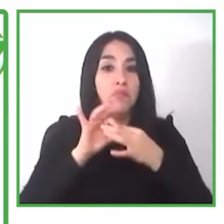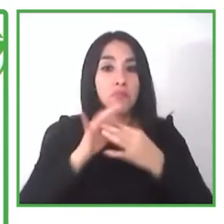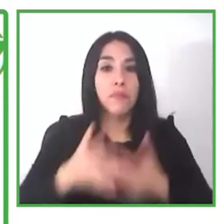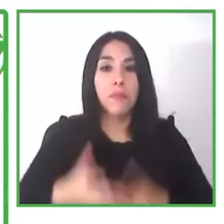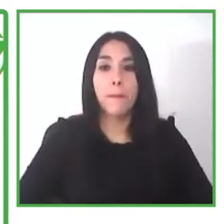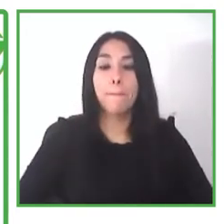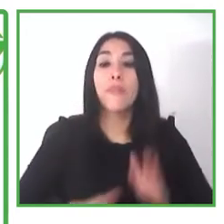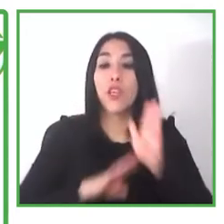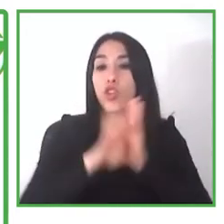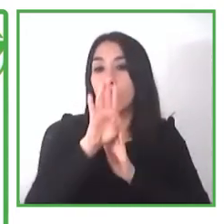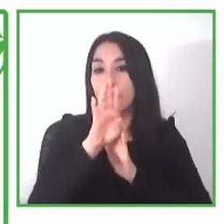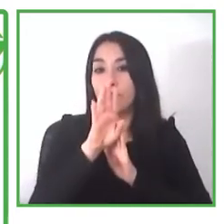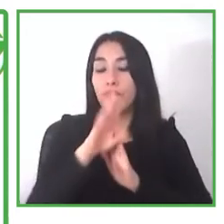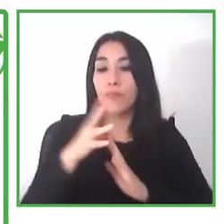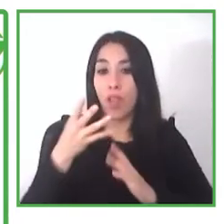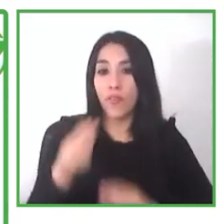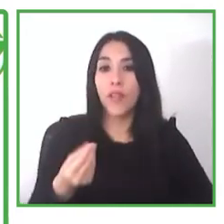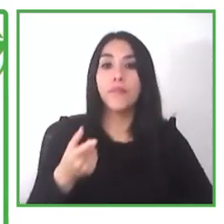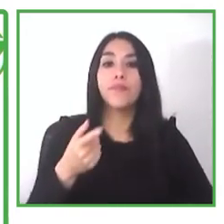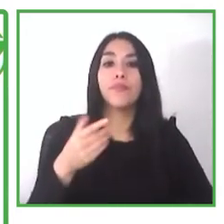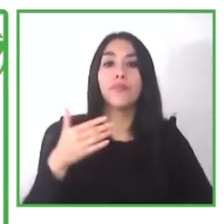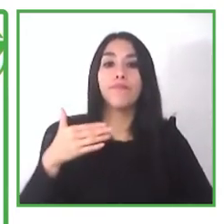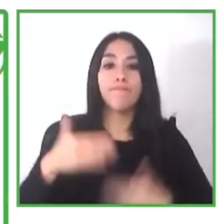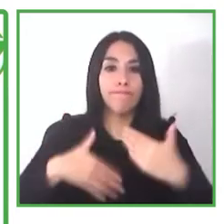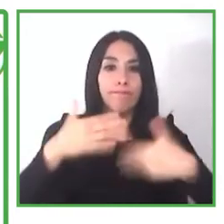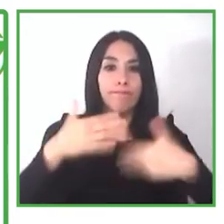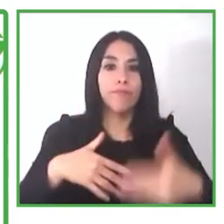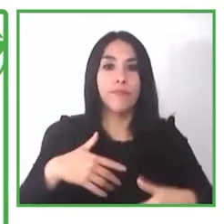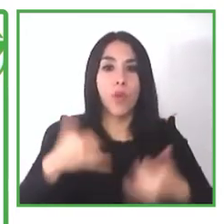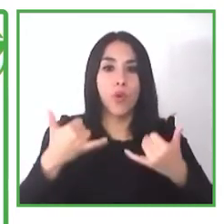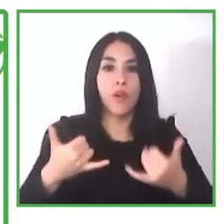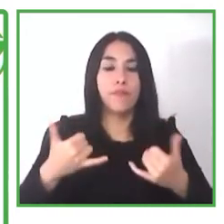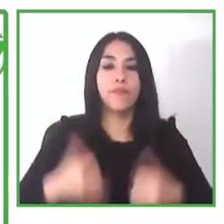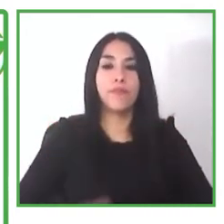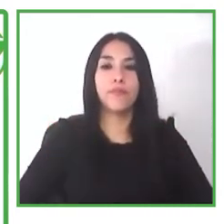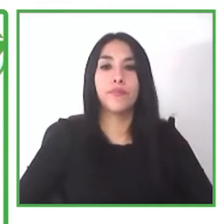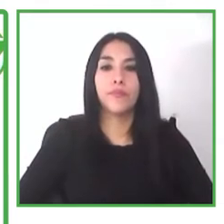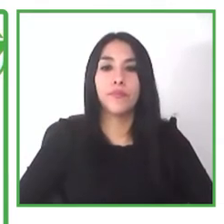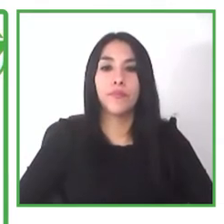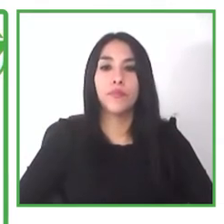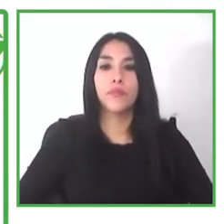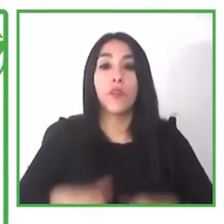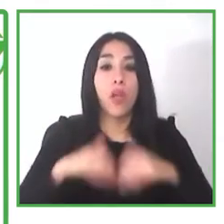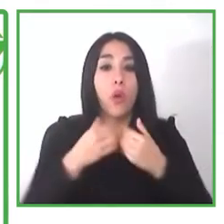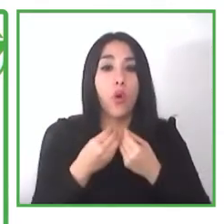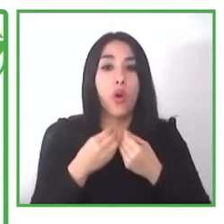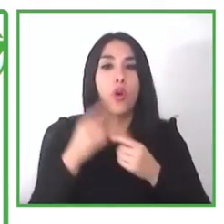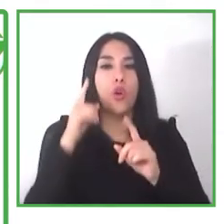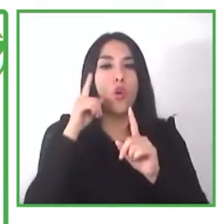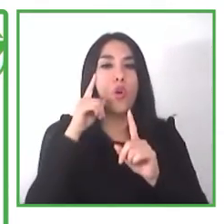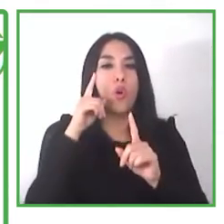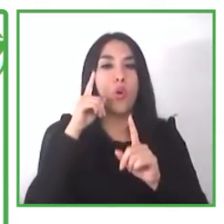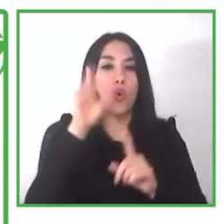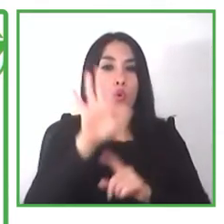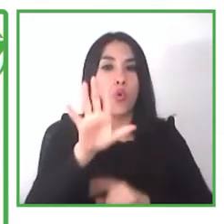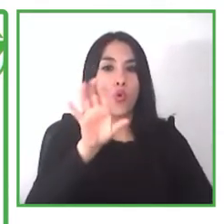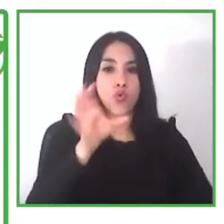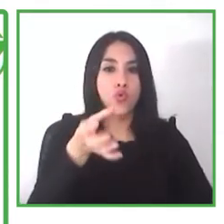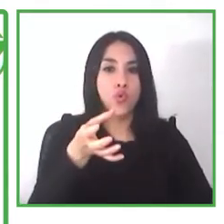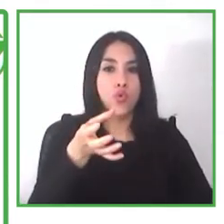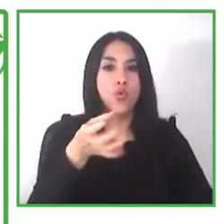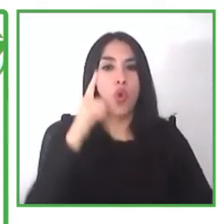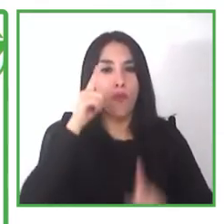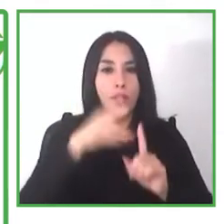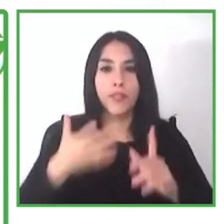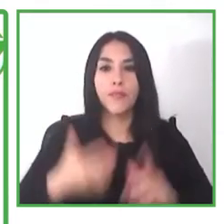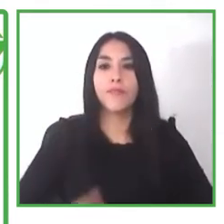the the center of of our goals are based in the number 10 reducing equalities but obviously we also touch